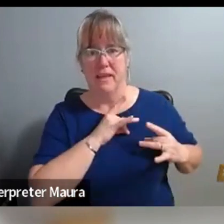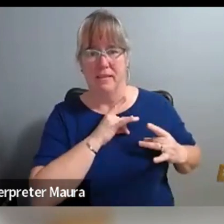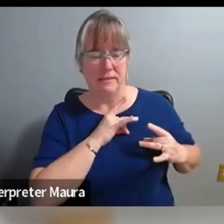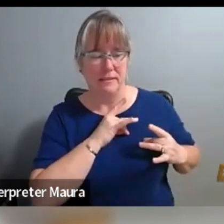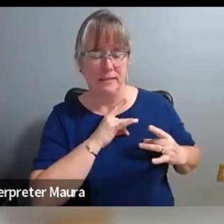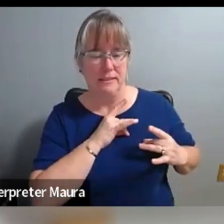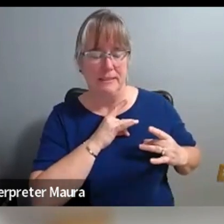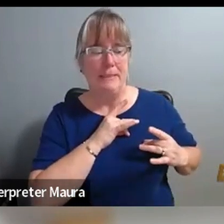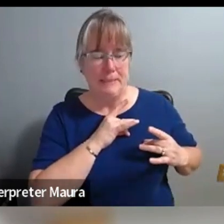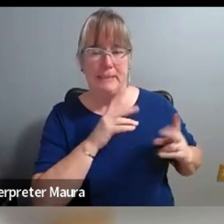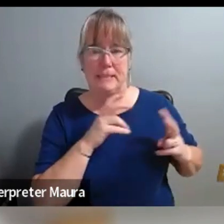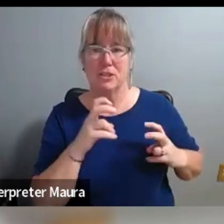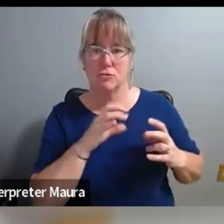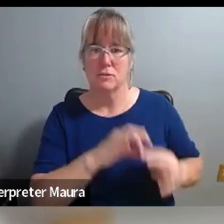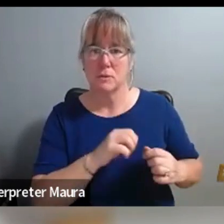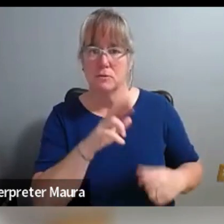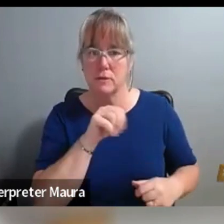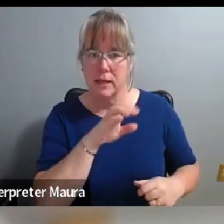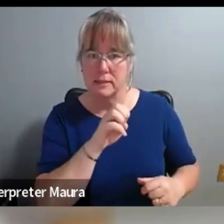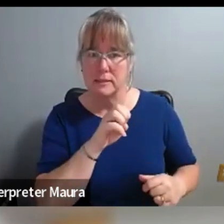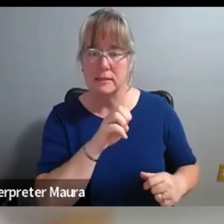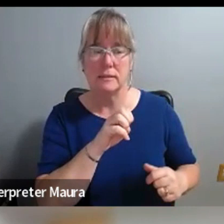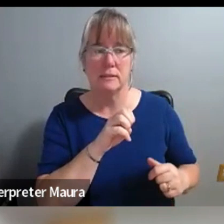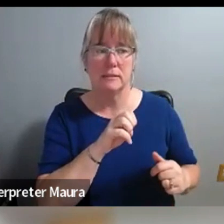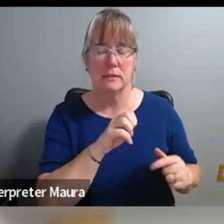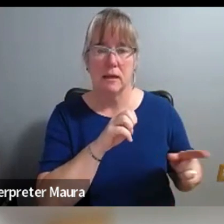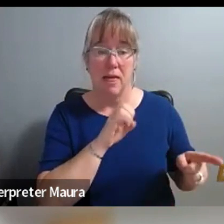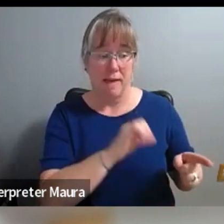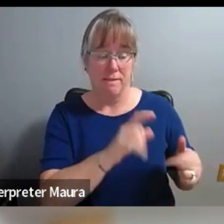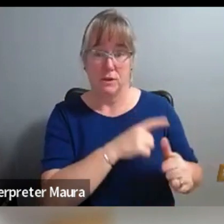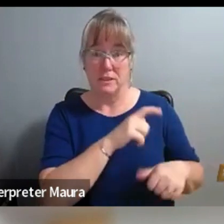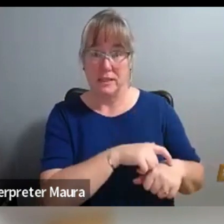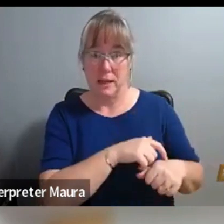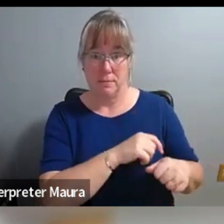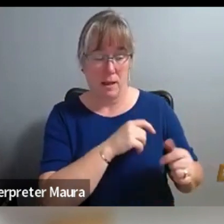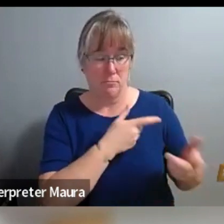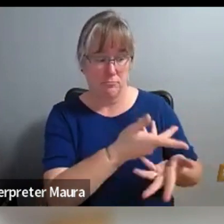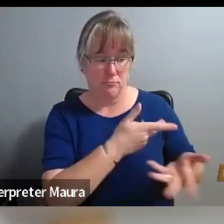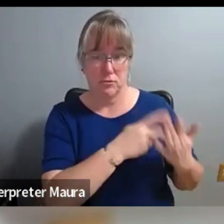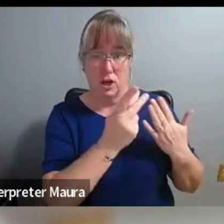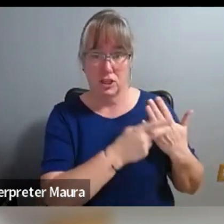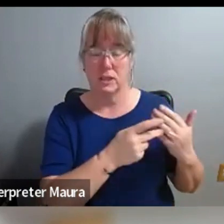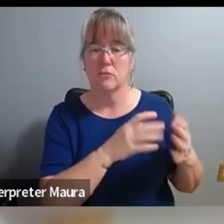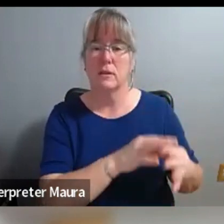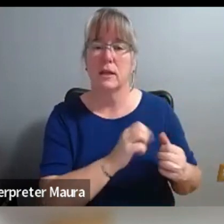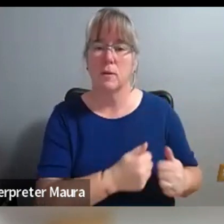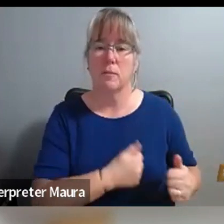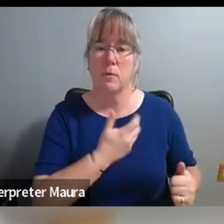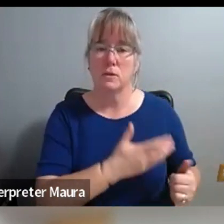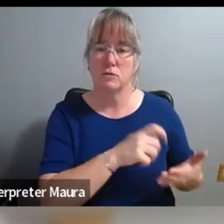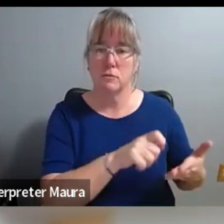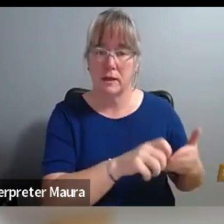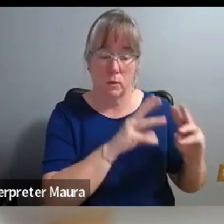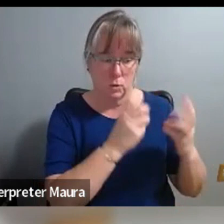issues of race and my competence. The first time I did a project with the Nelson was a poetry writing workshop